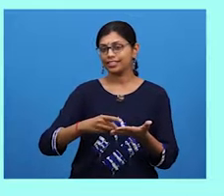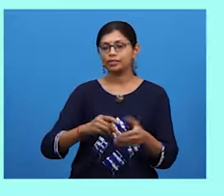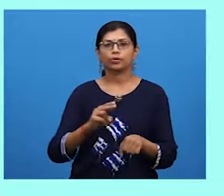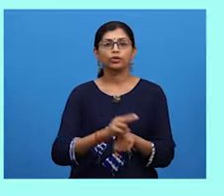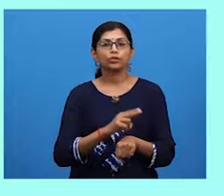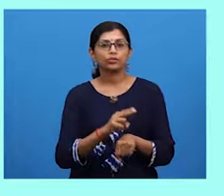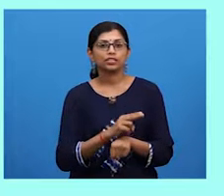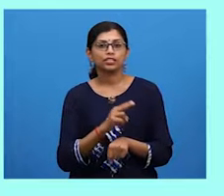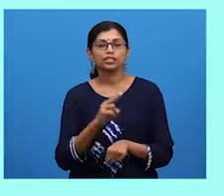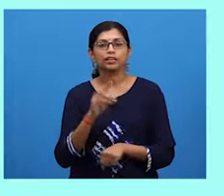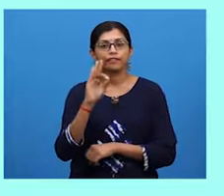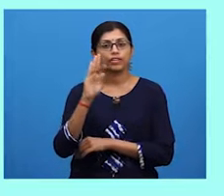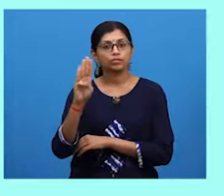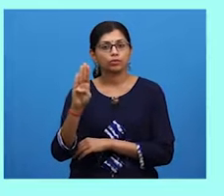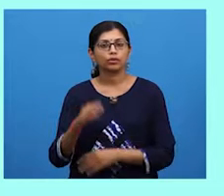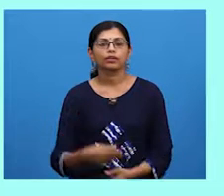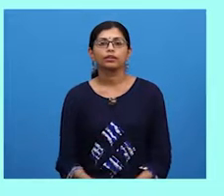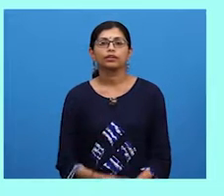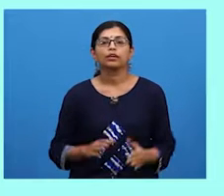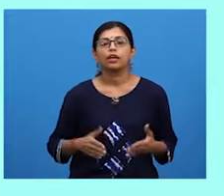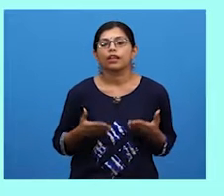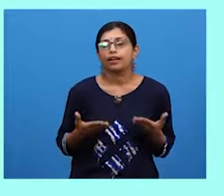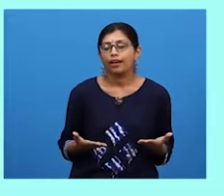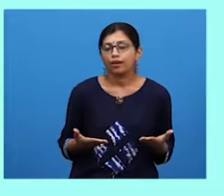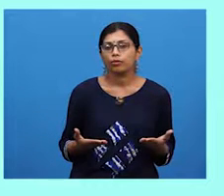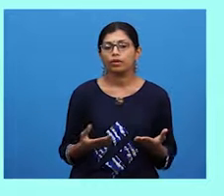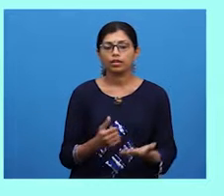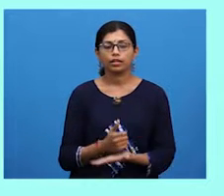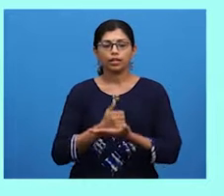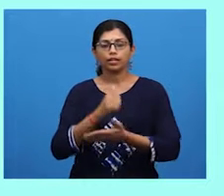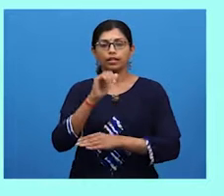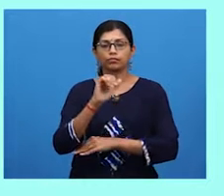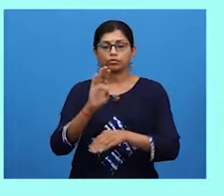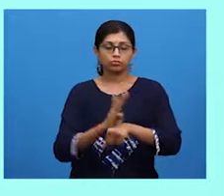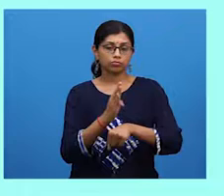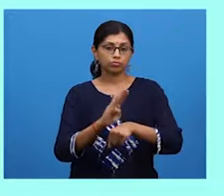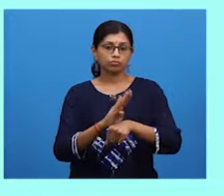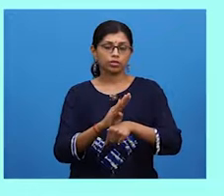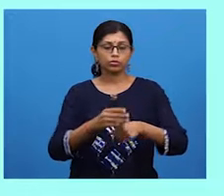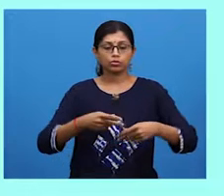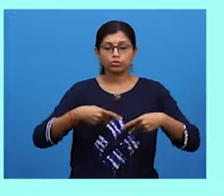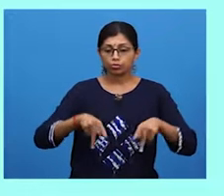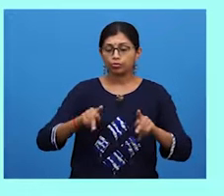and how it helps entrepreneurs to promote their items.